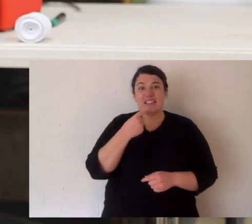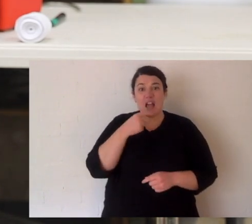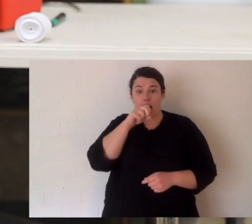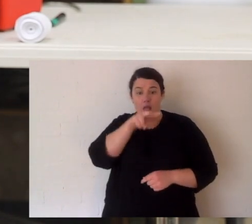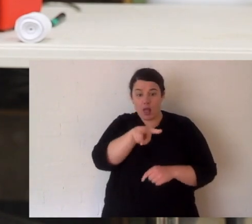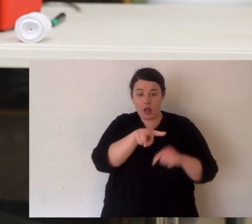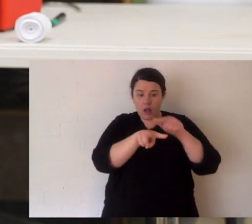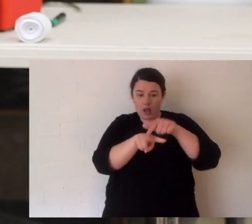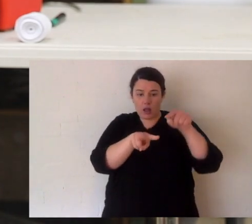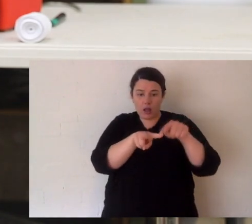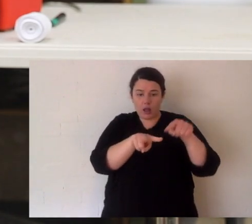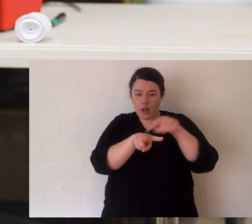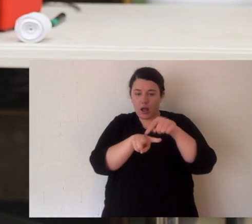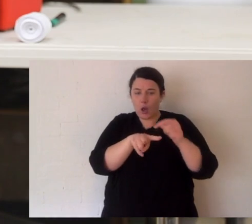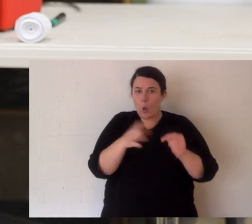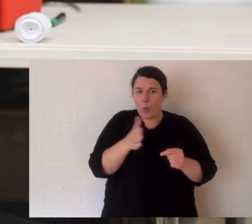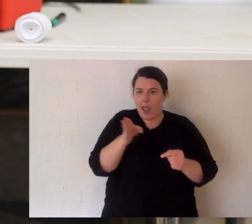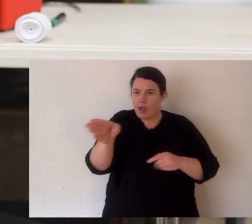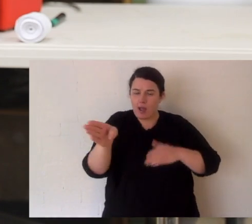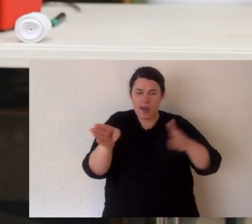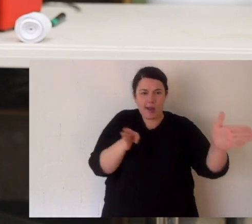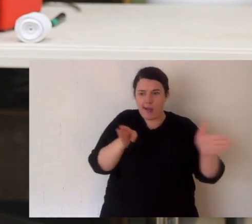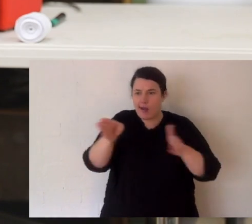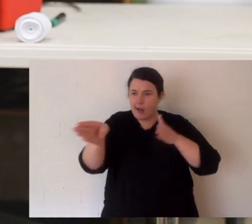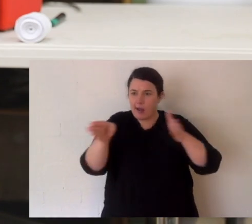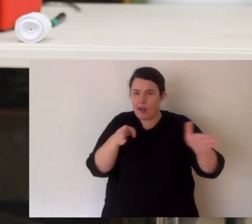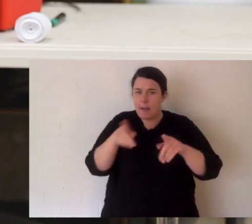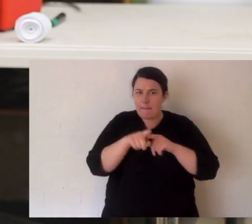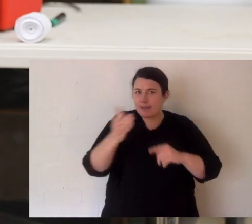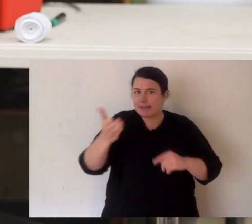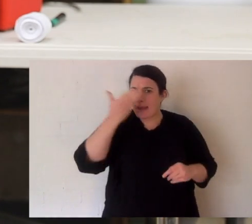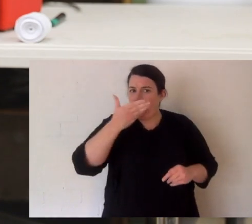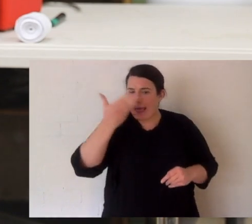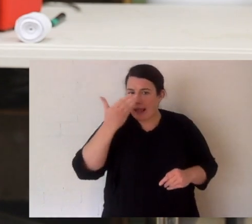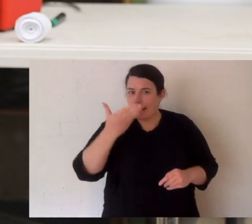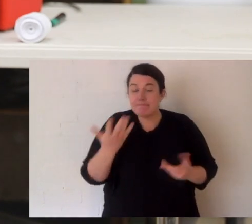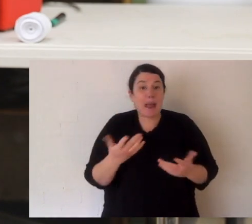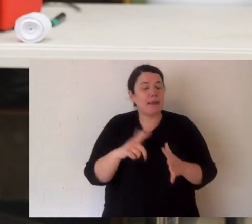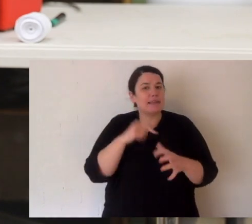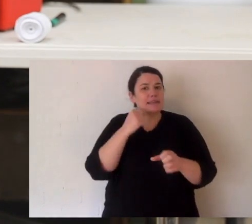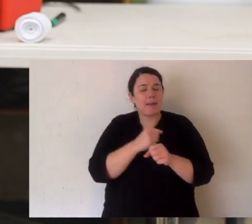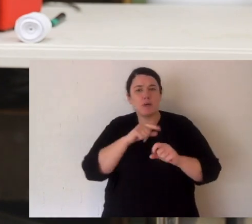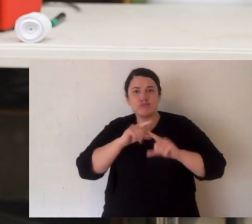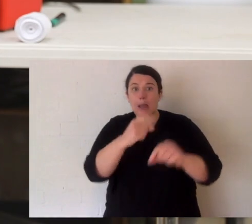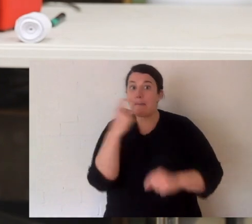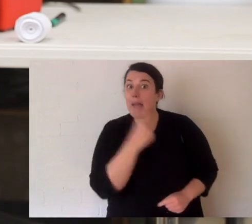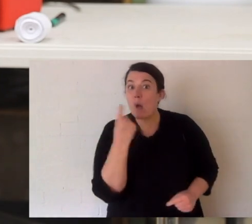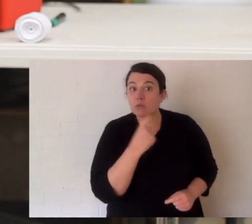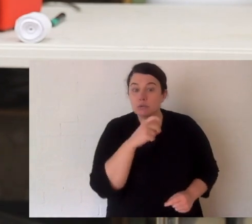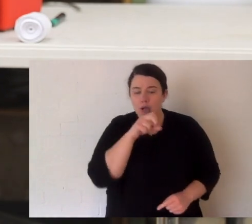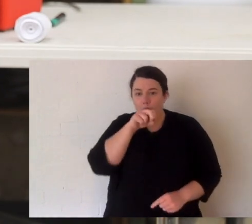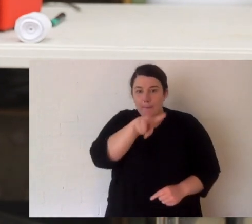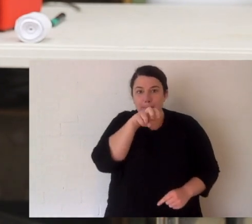they can actually tell which side of the tongue they picked up the most scent particles. Let's say they're chasing a mouse.